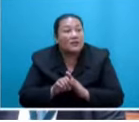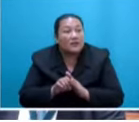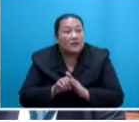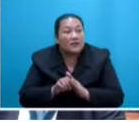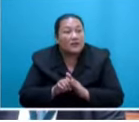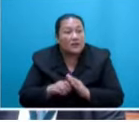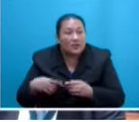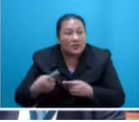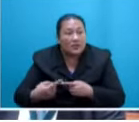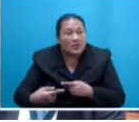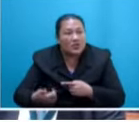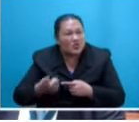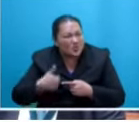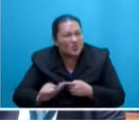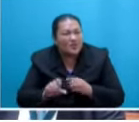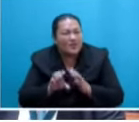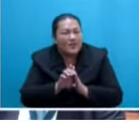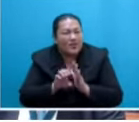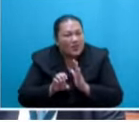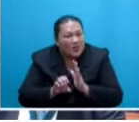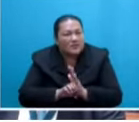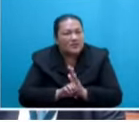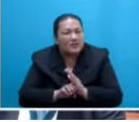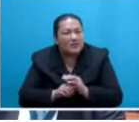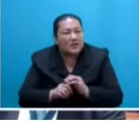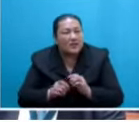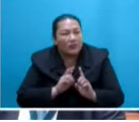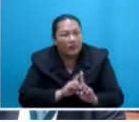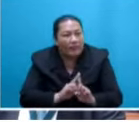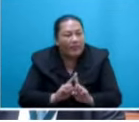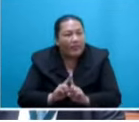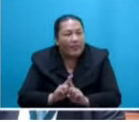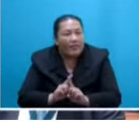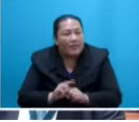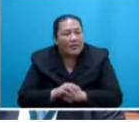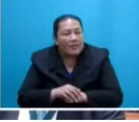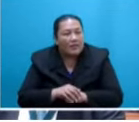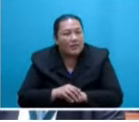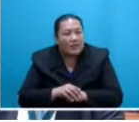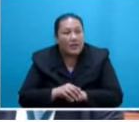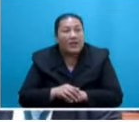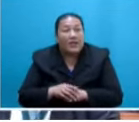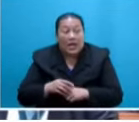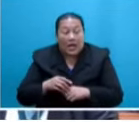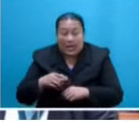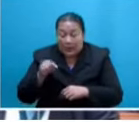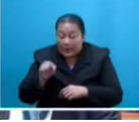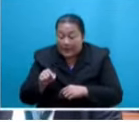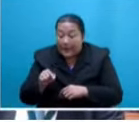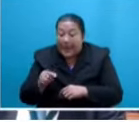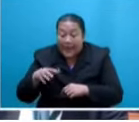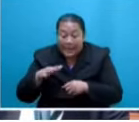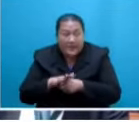continuously used this as its early crime, exploiting the maxim that we are all Fijians, which, including to